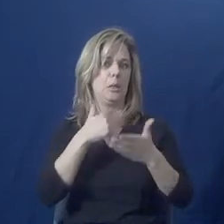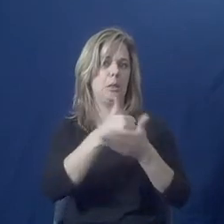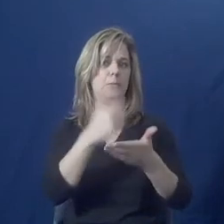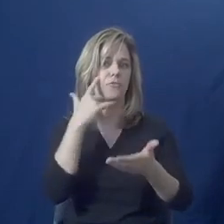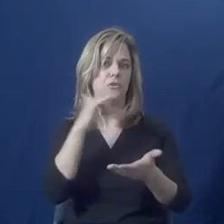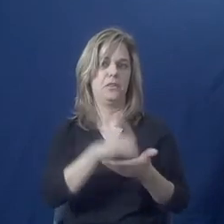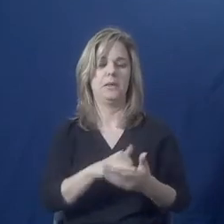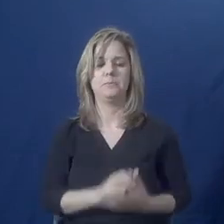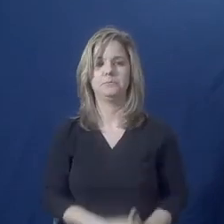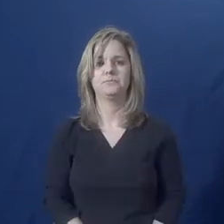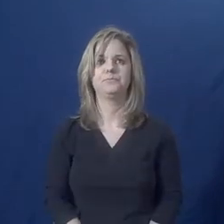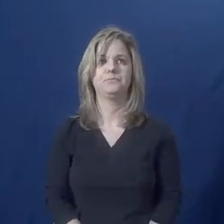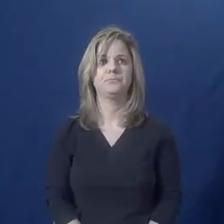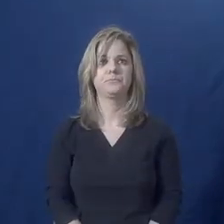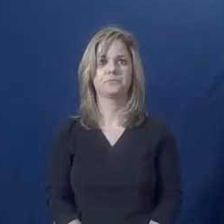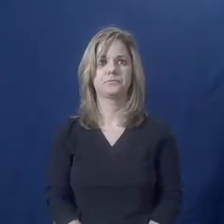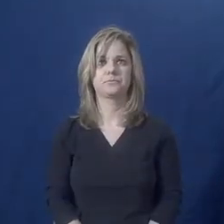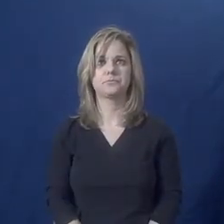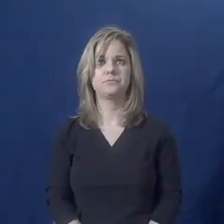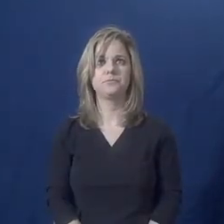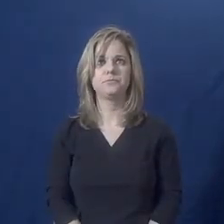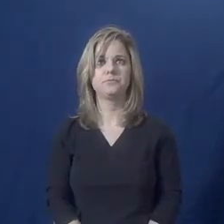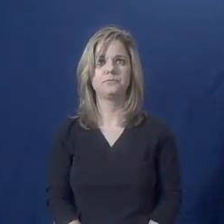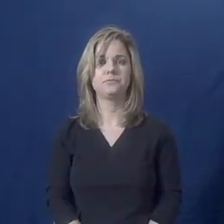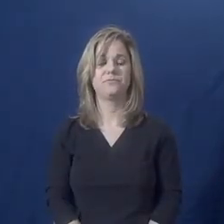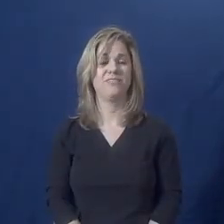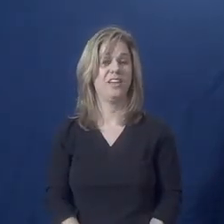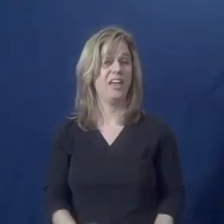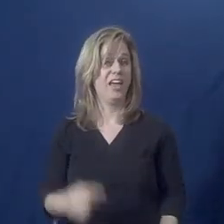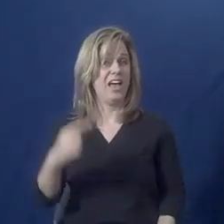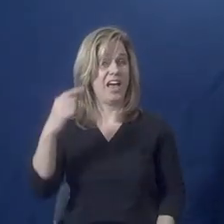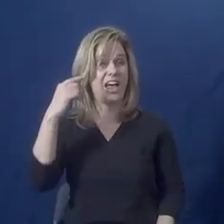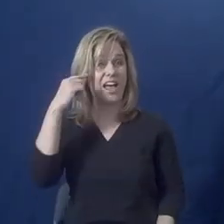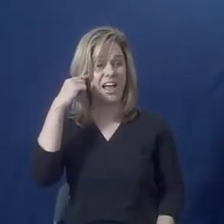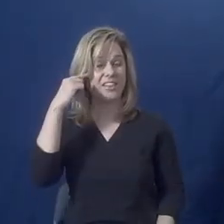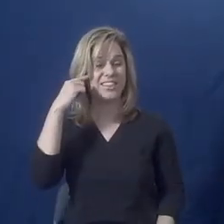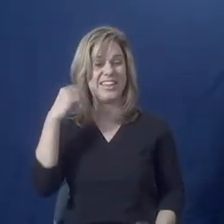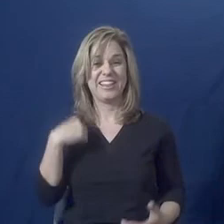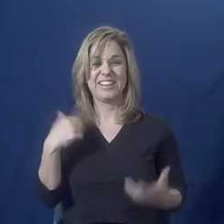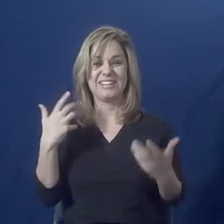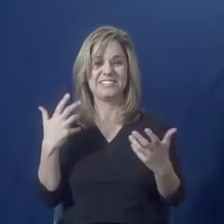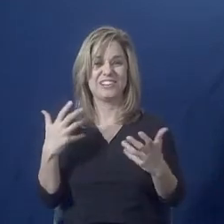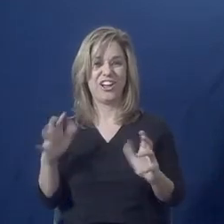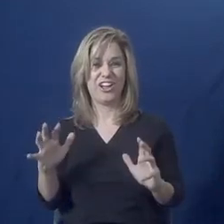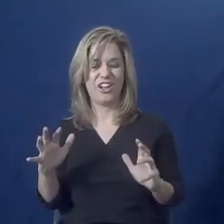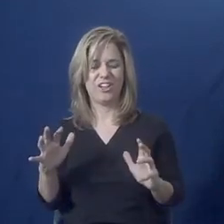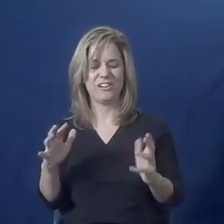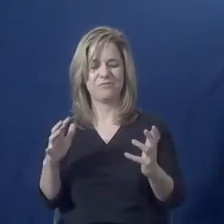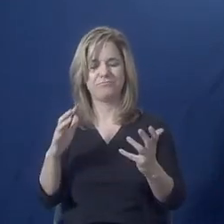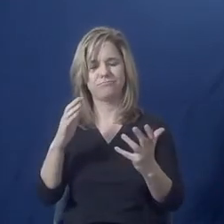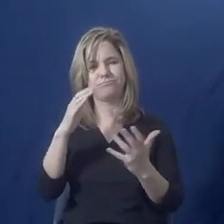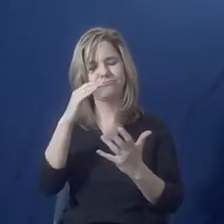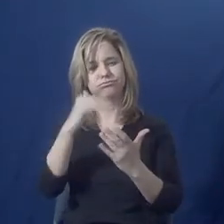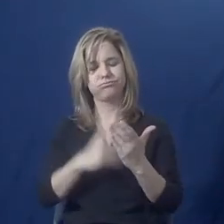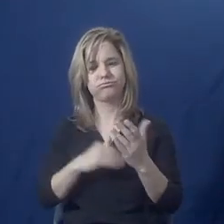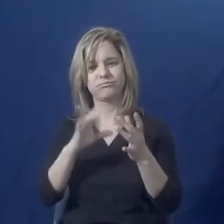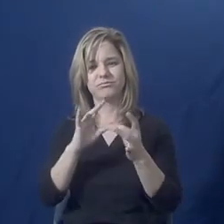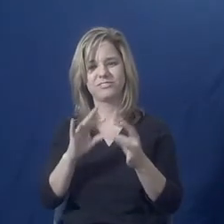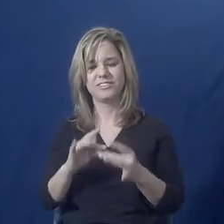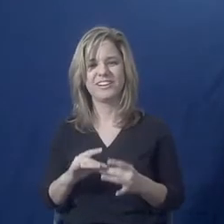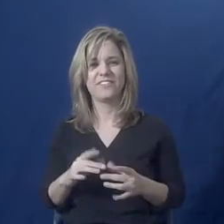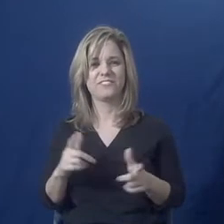I think those are all the pieces, if I remember correctly, running through them very quickly. Sarah, did you want to go then? Sarah, did you want to go then?